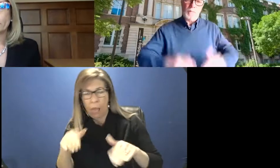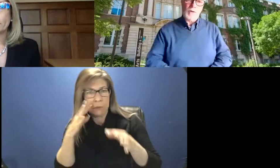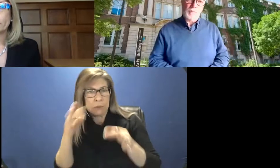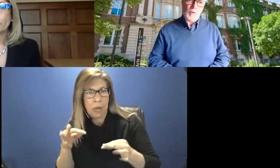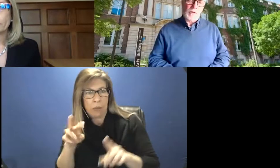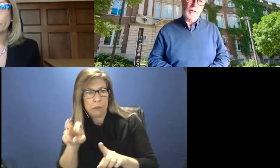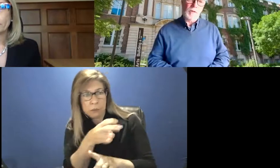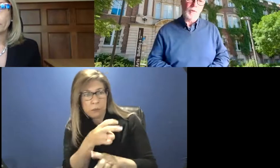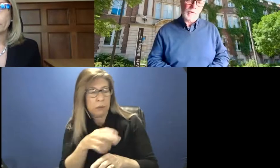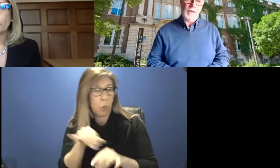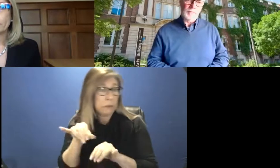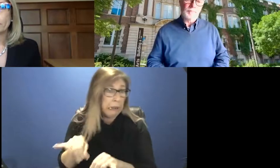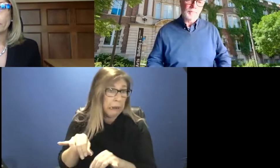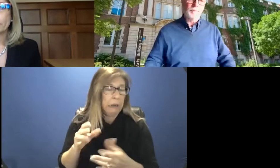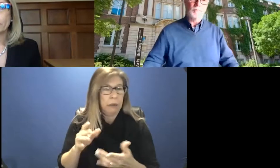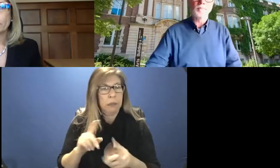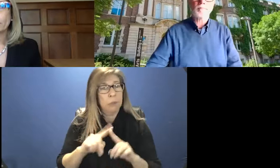principle is going to continue to apply.